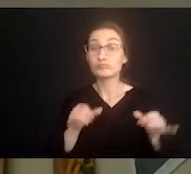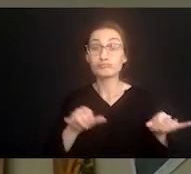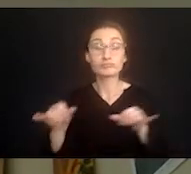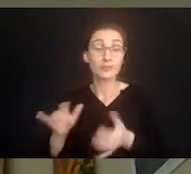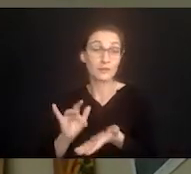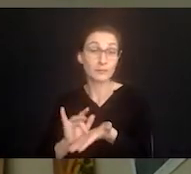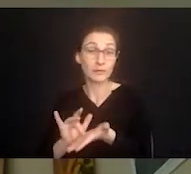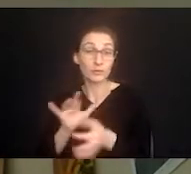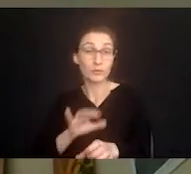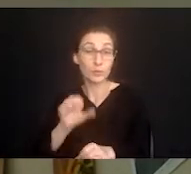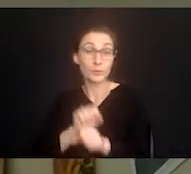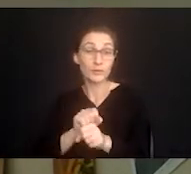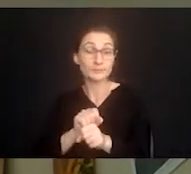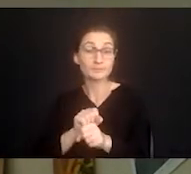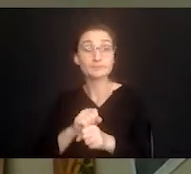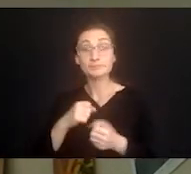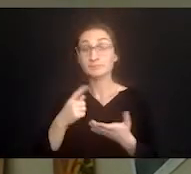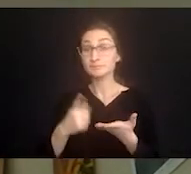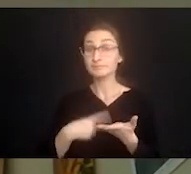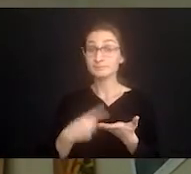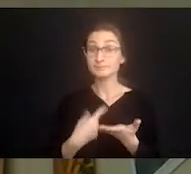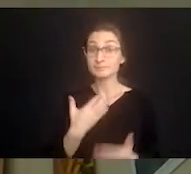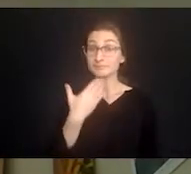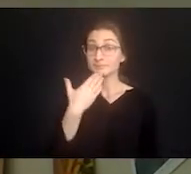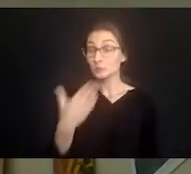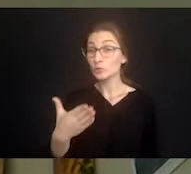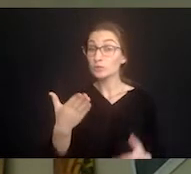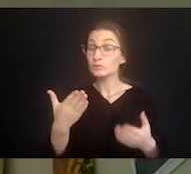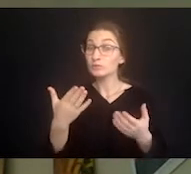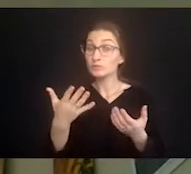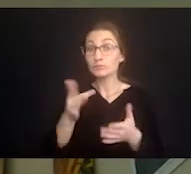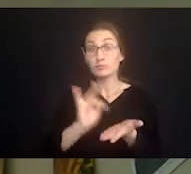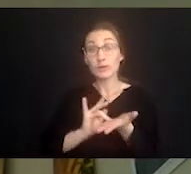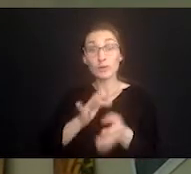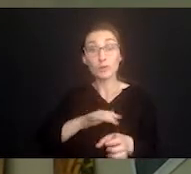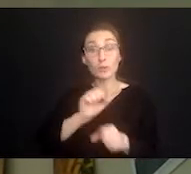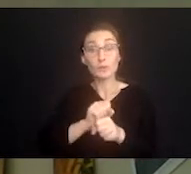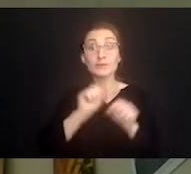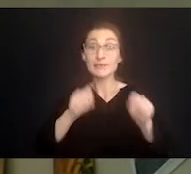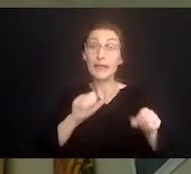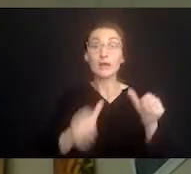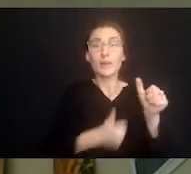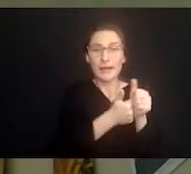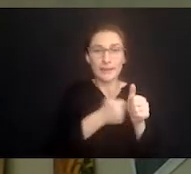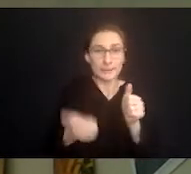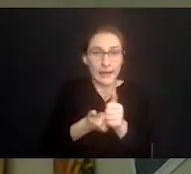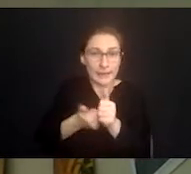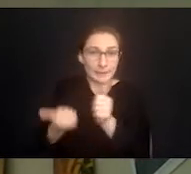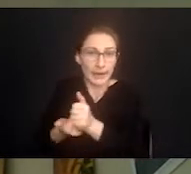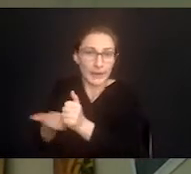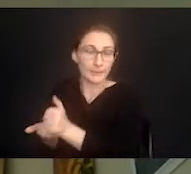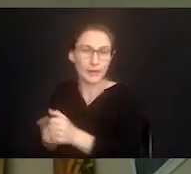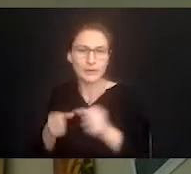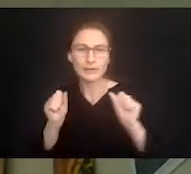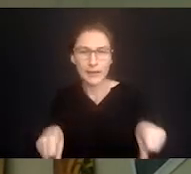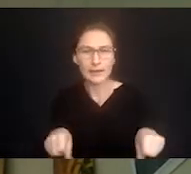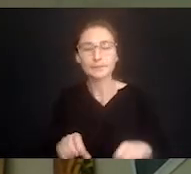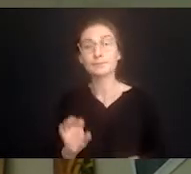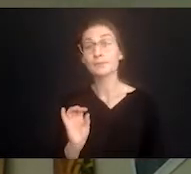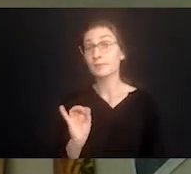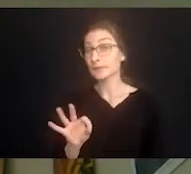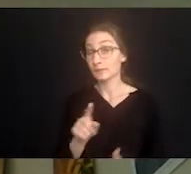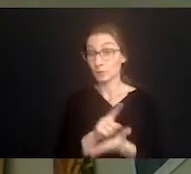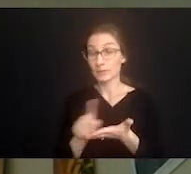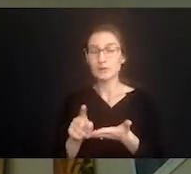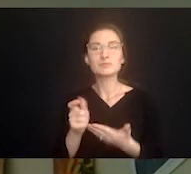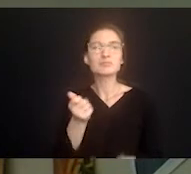Even we do this for medical appointments. Sometimes it's good to plan a day of medical appointments if they're all at the same place but other times if we have a week